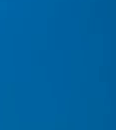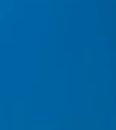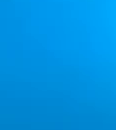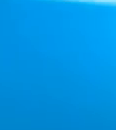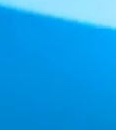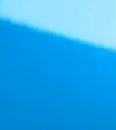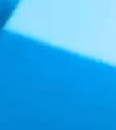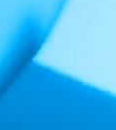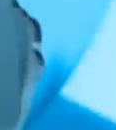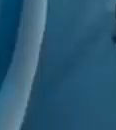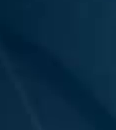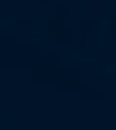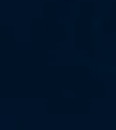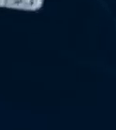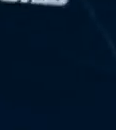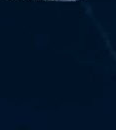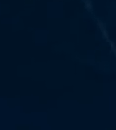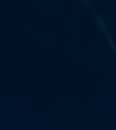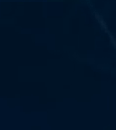us.